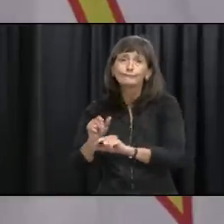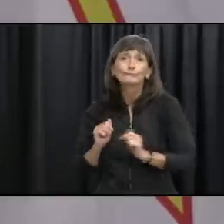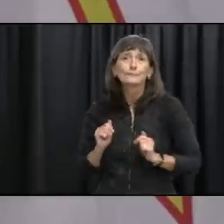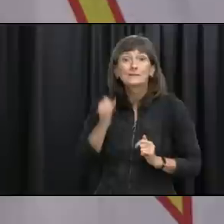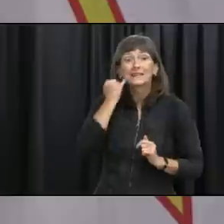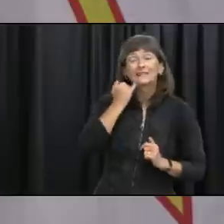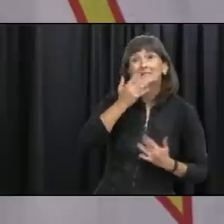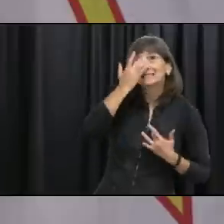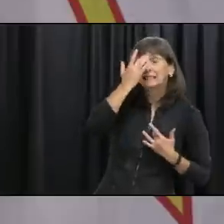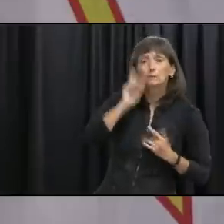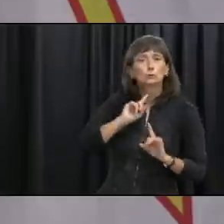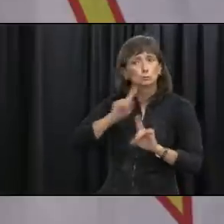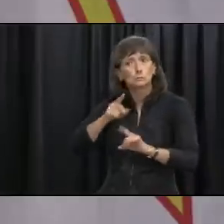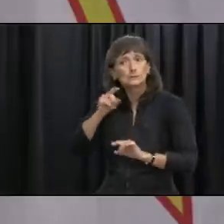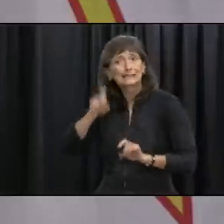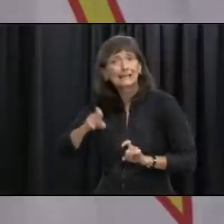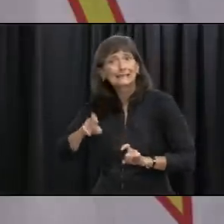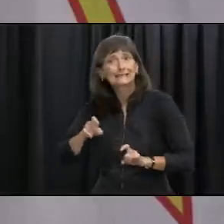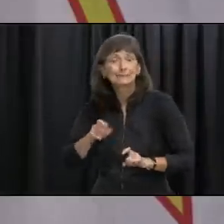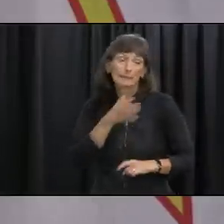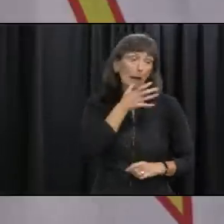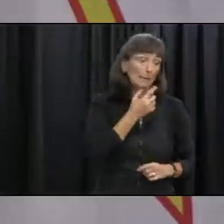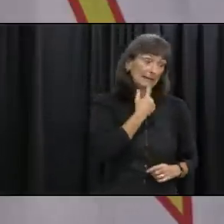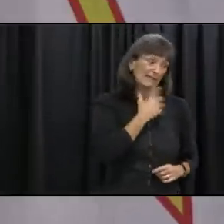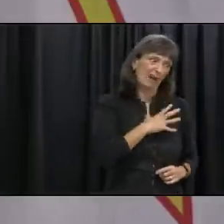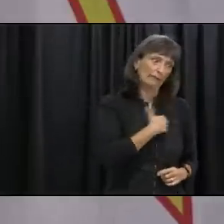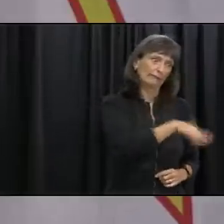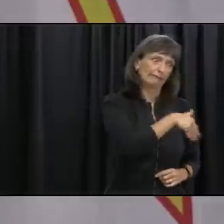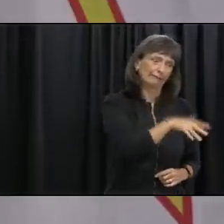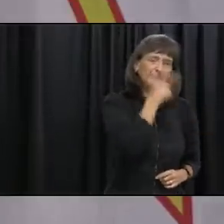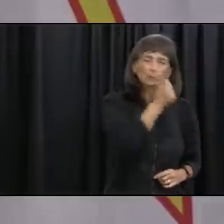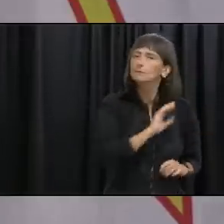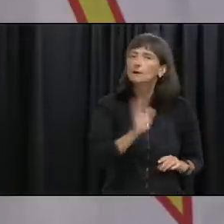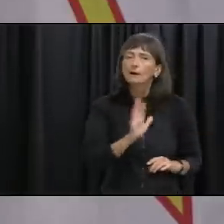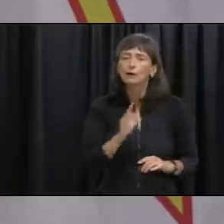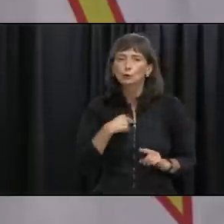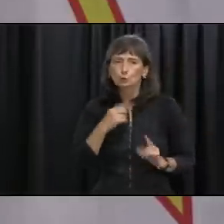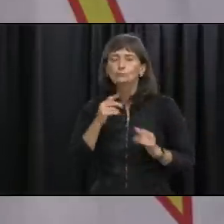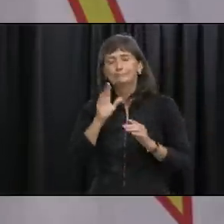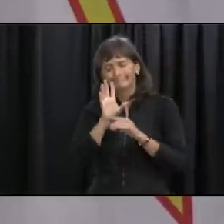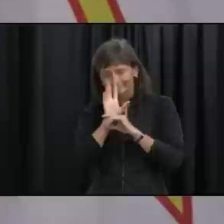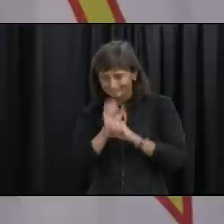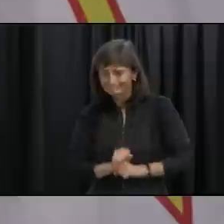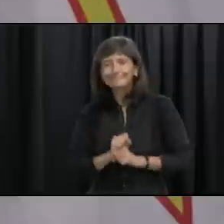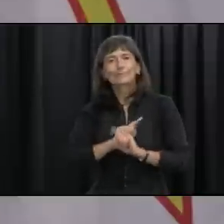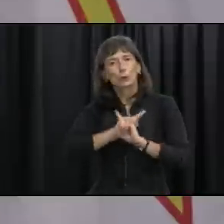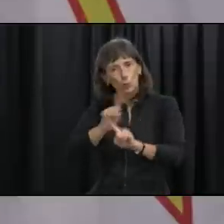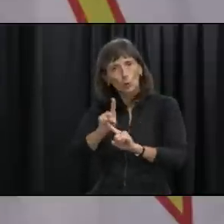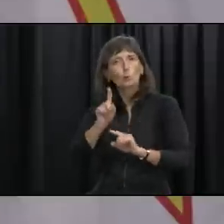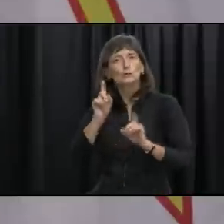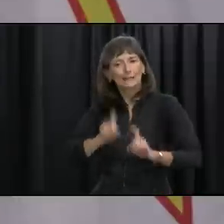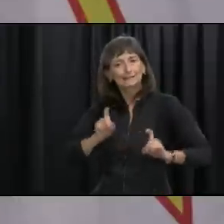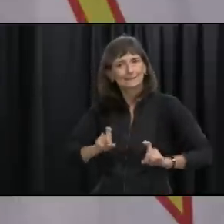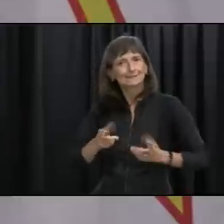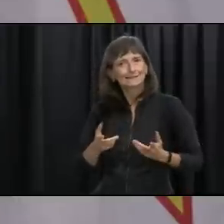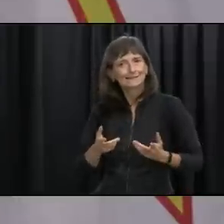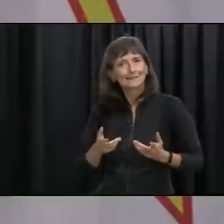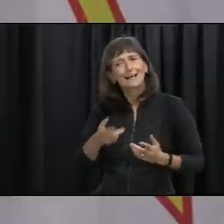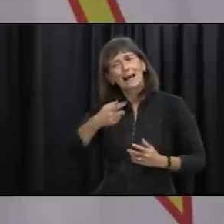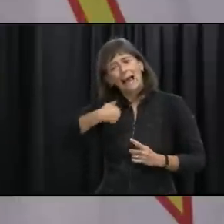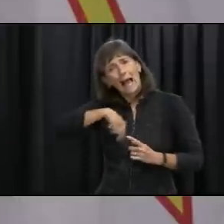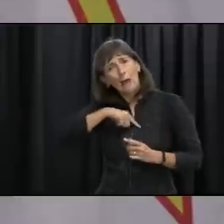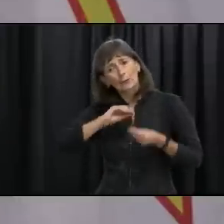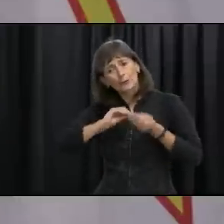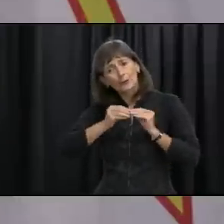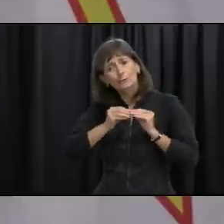when you have symptoms even though mom told you it was okay to be out there so i i want to take this opportunity you know our epidemiology is is good